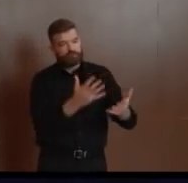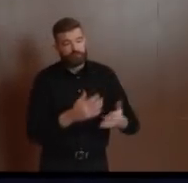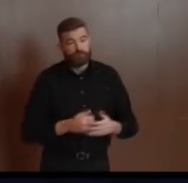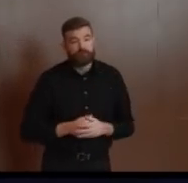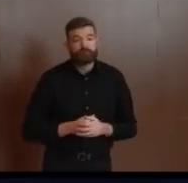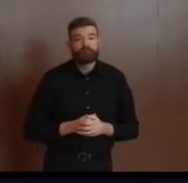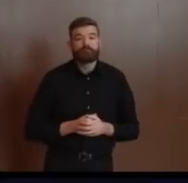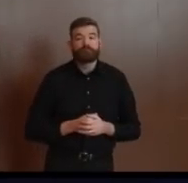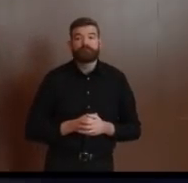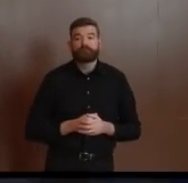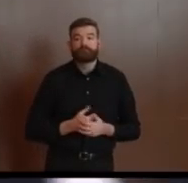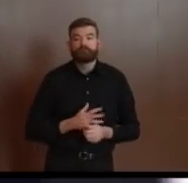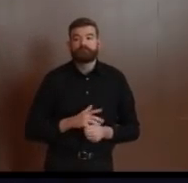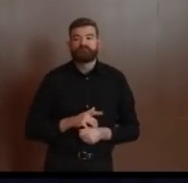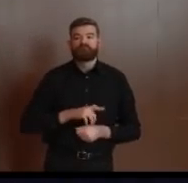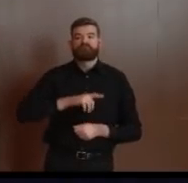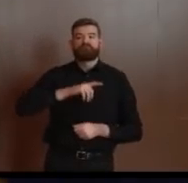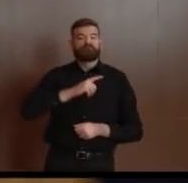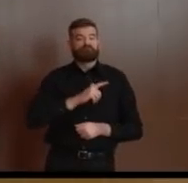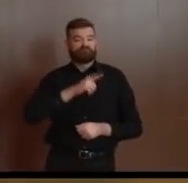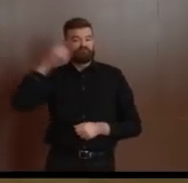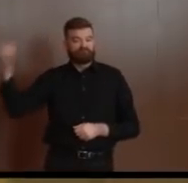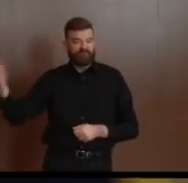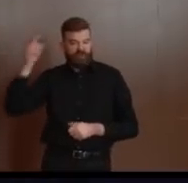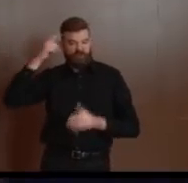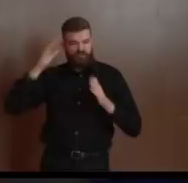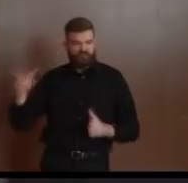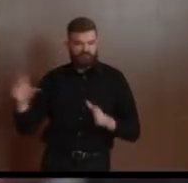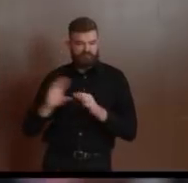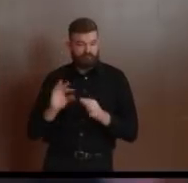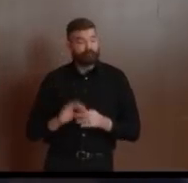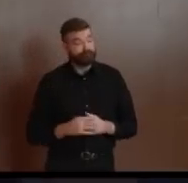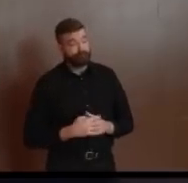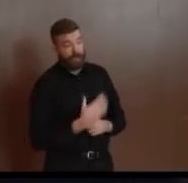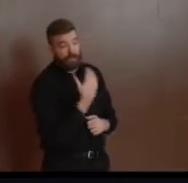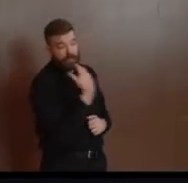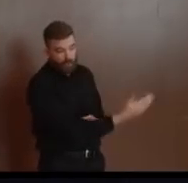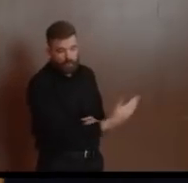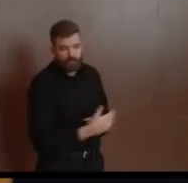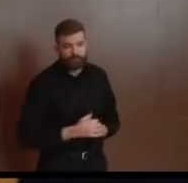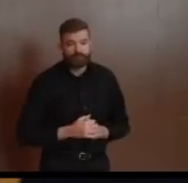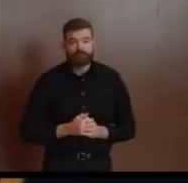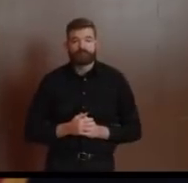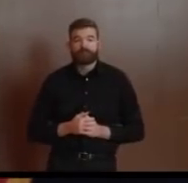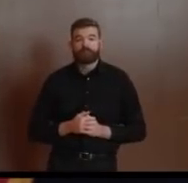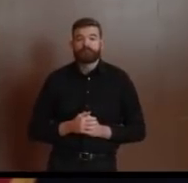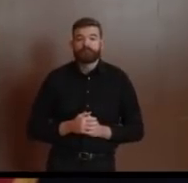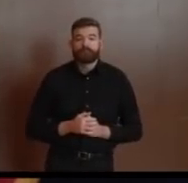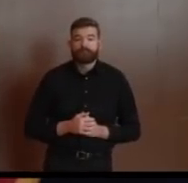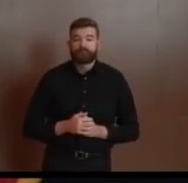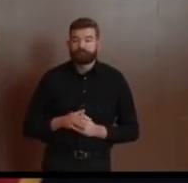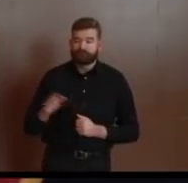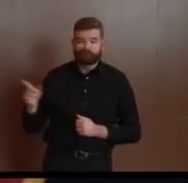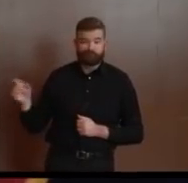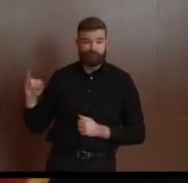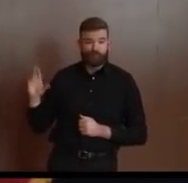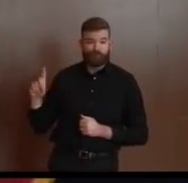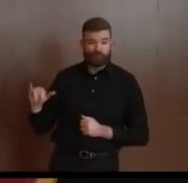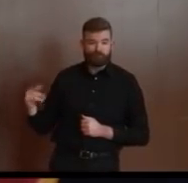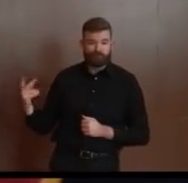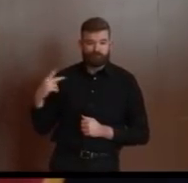Jared, thank you. Judy and I were doing an offline, but we were – I promise you we were paying attention. So, thank you for that leadership.